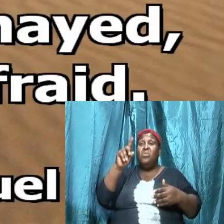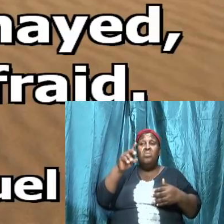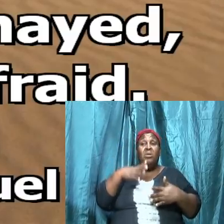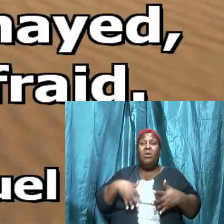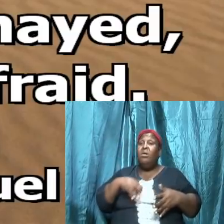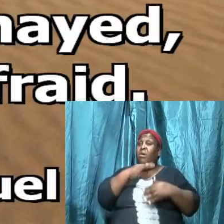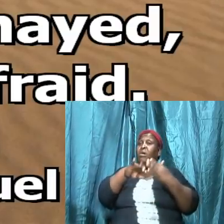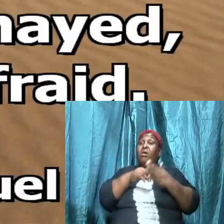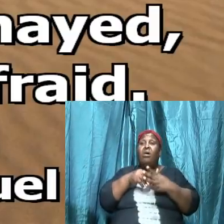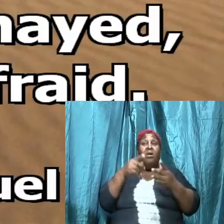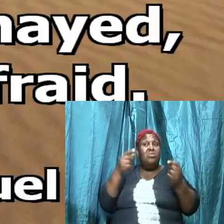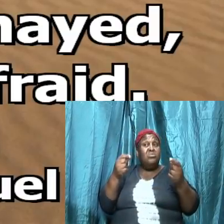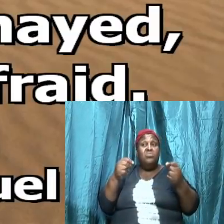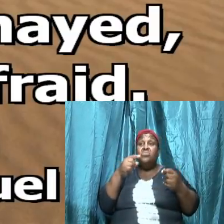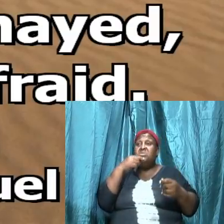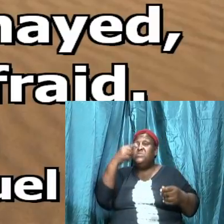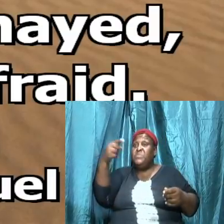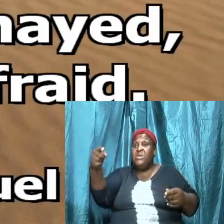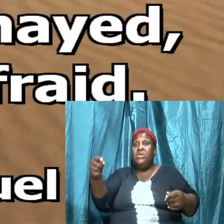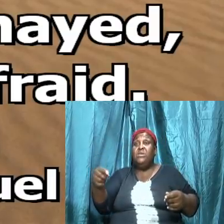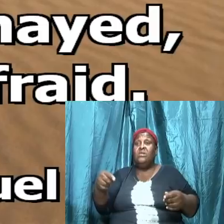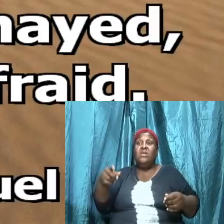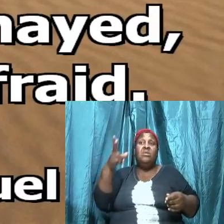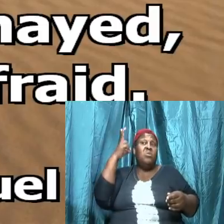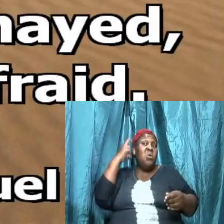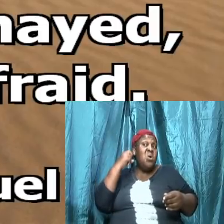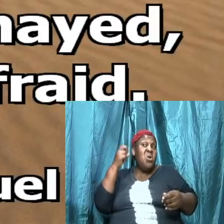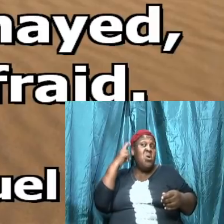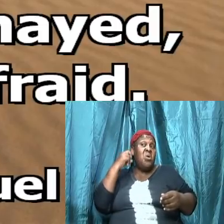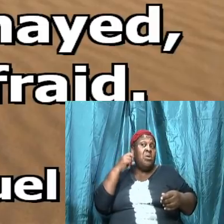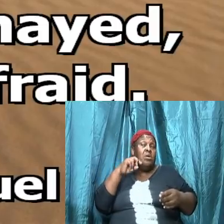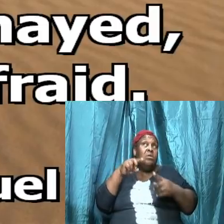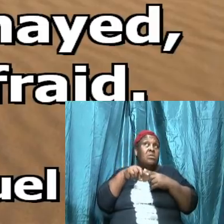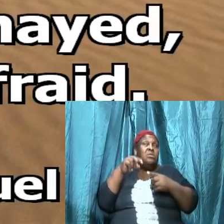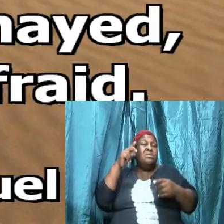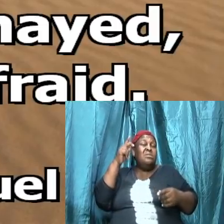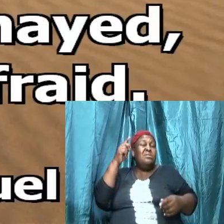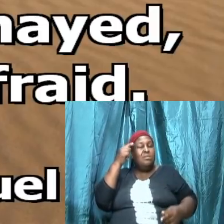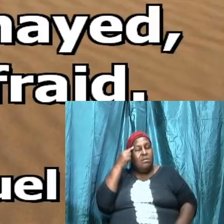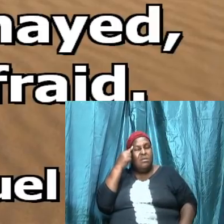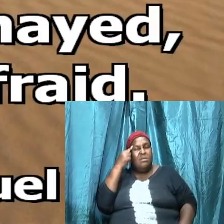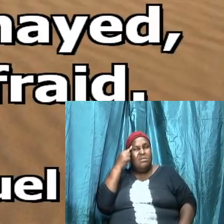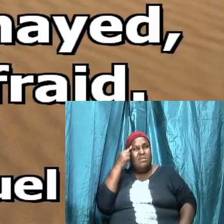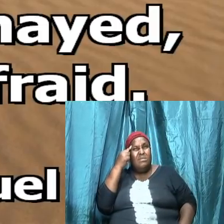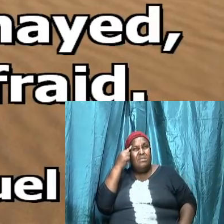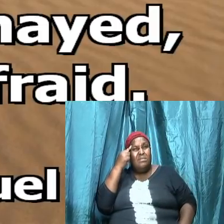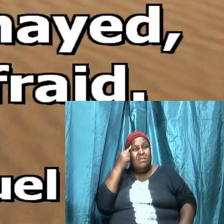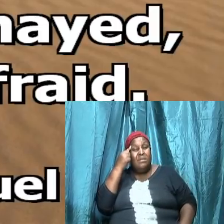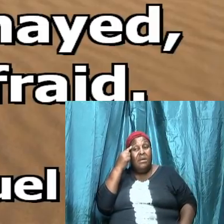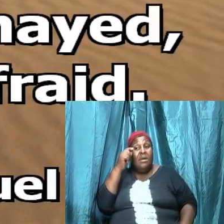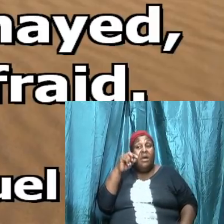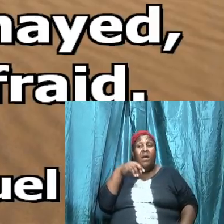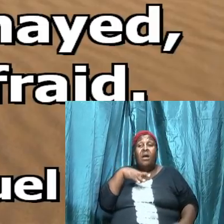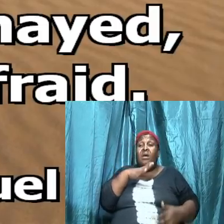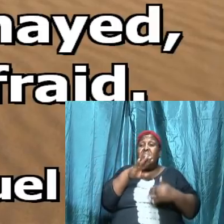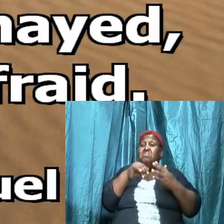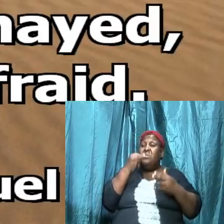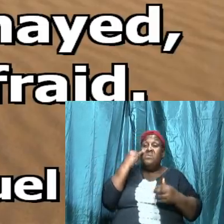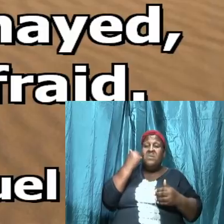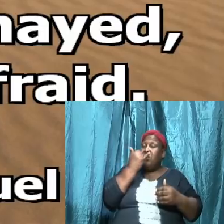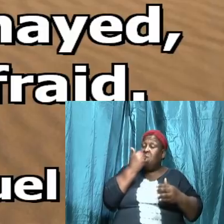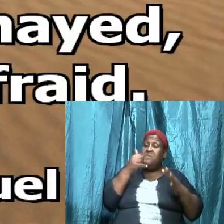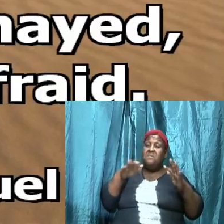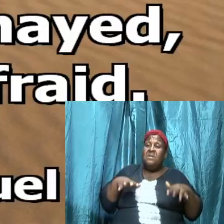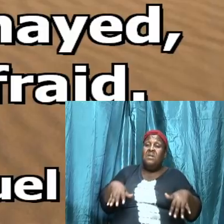and they heard it and it registered in their minds and they were dismayed